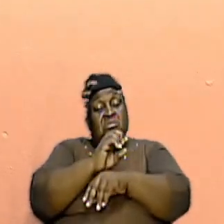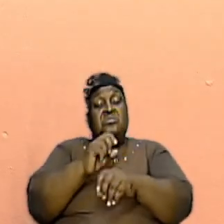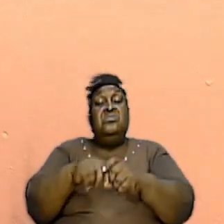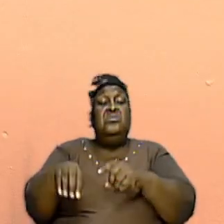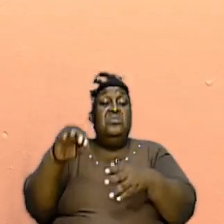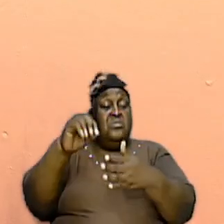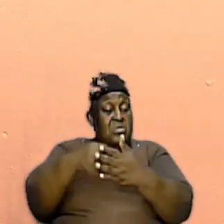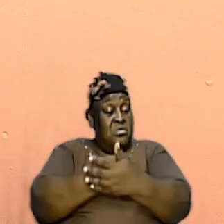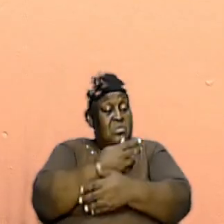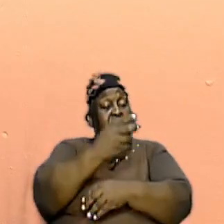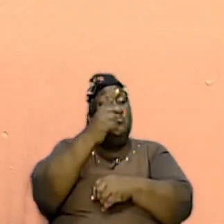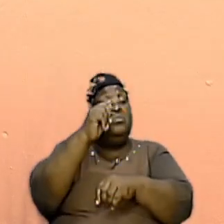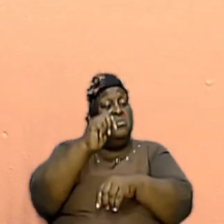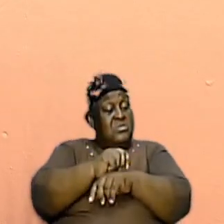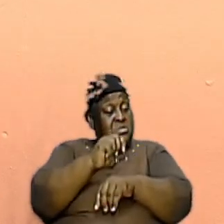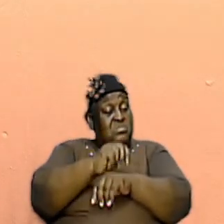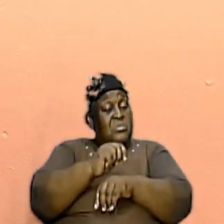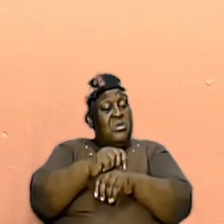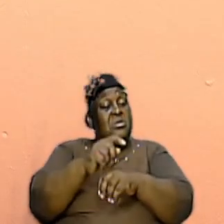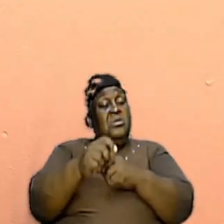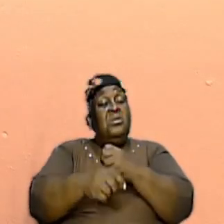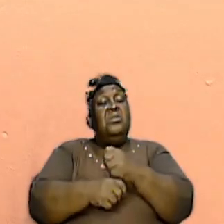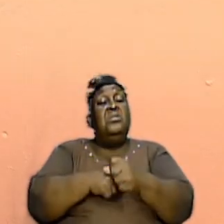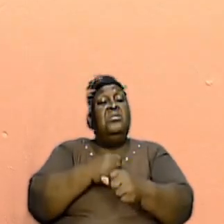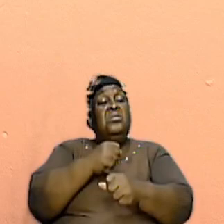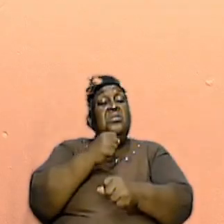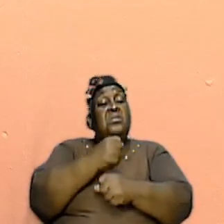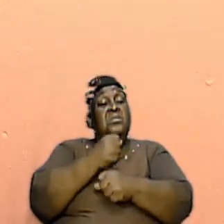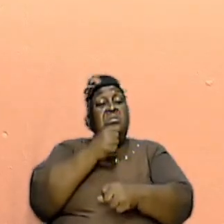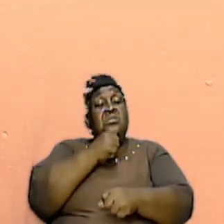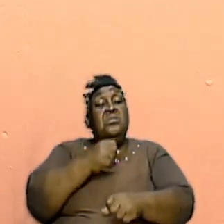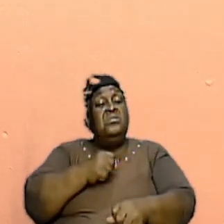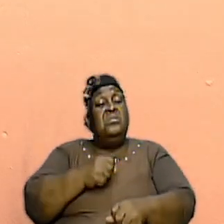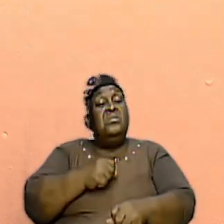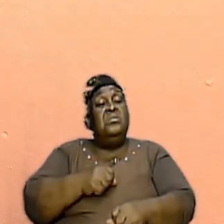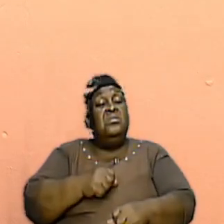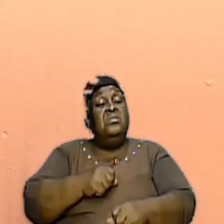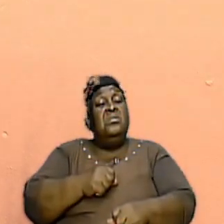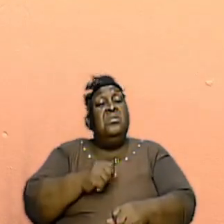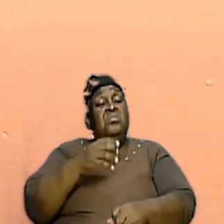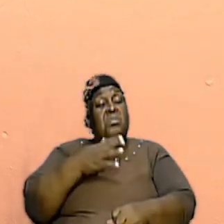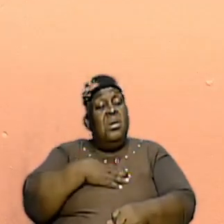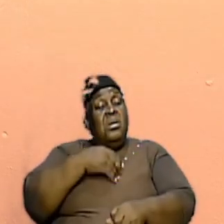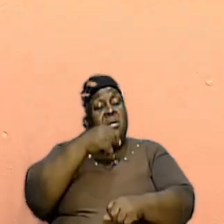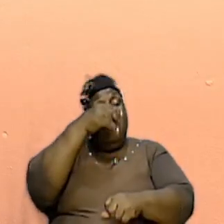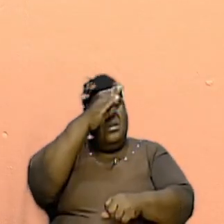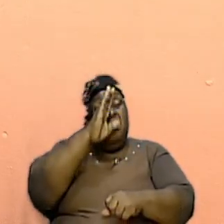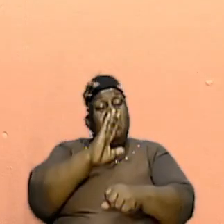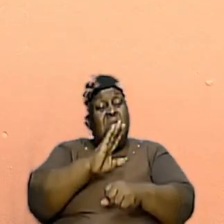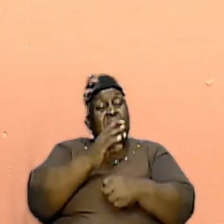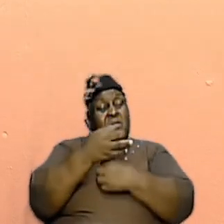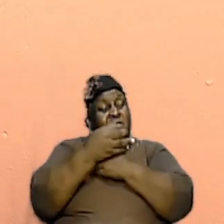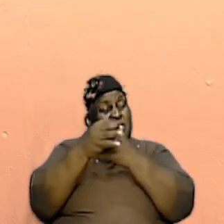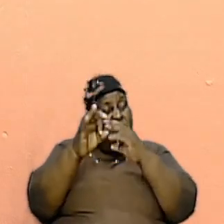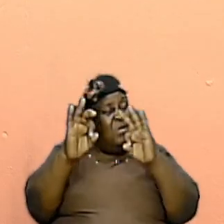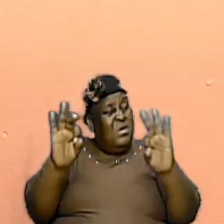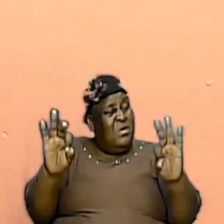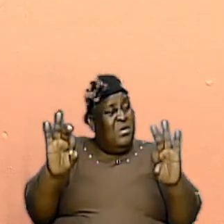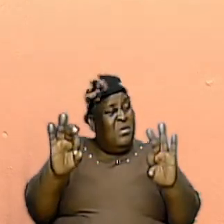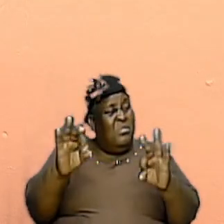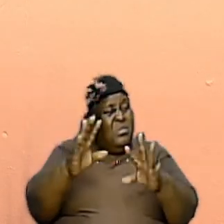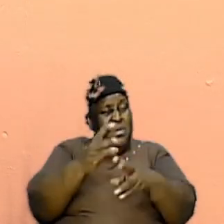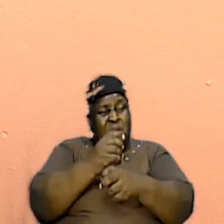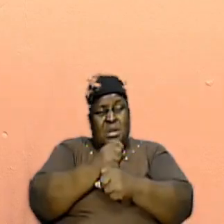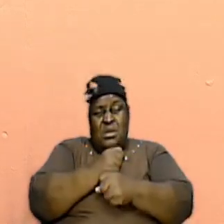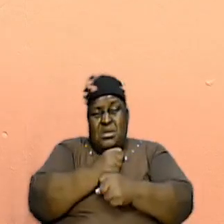Testament age, in this dispensation, oh my God, the freedom that we get as a